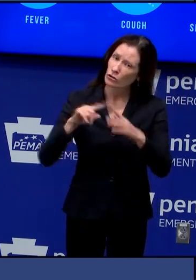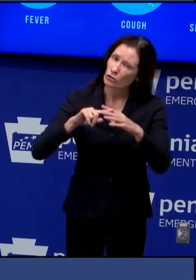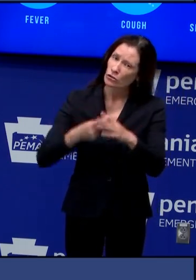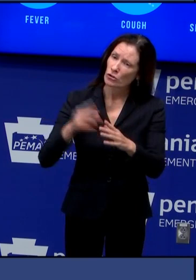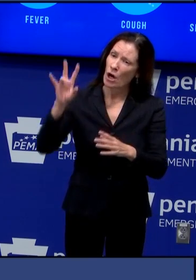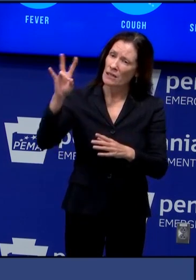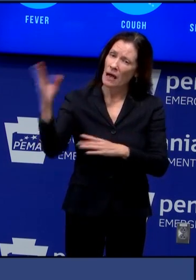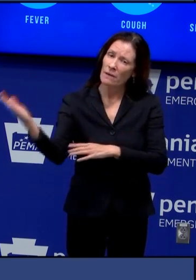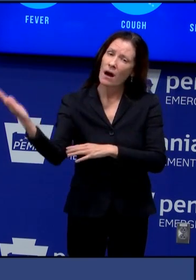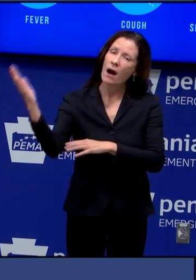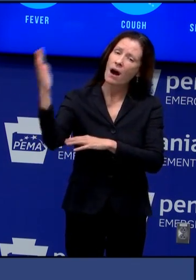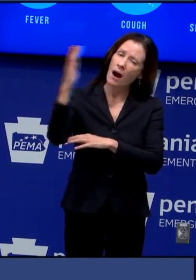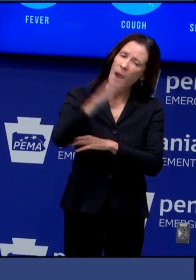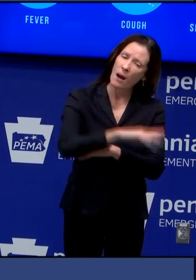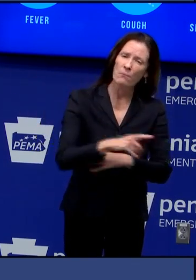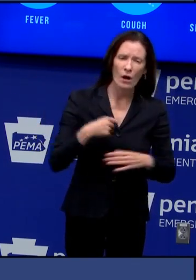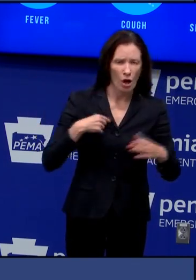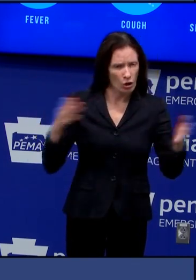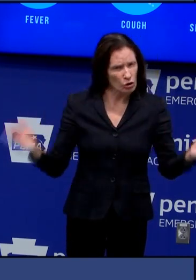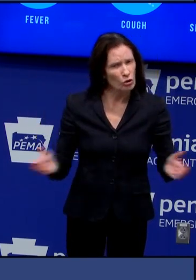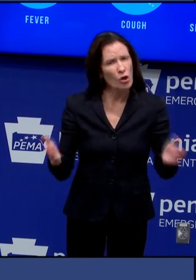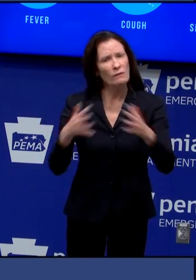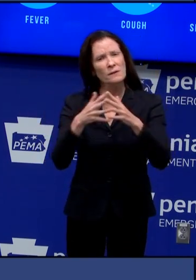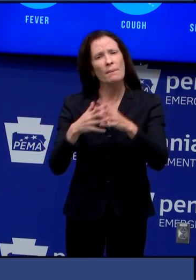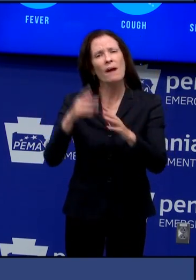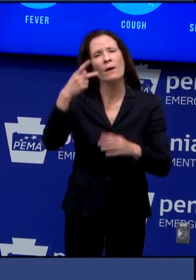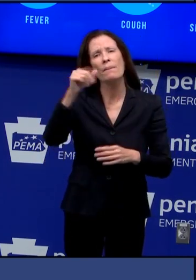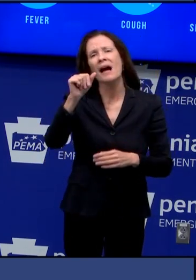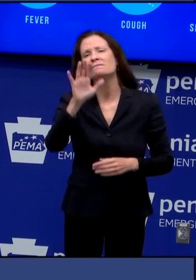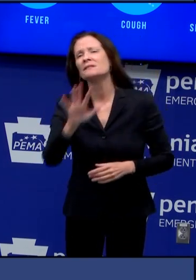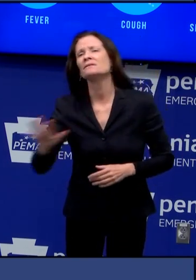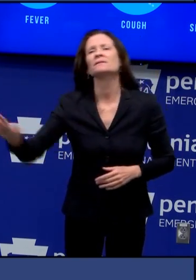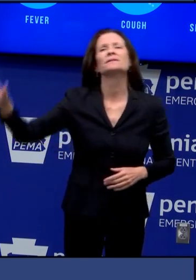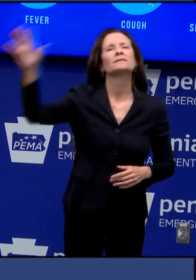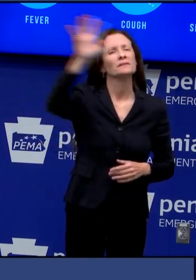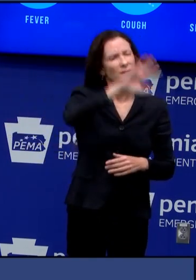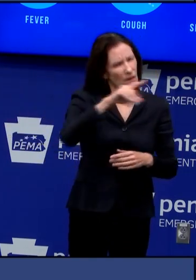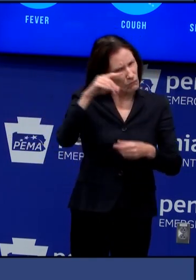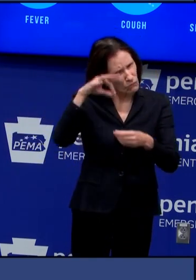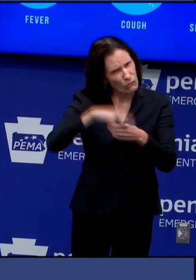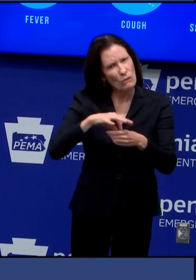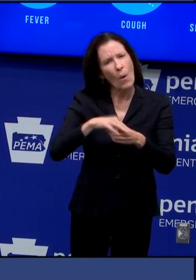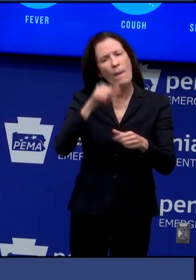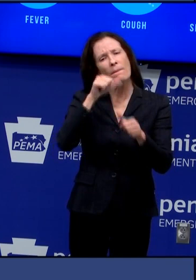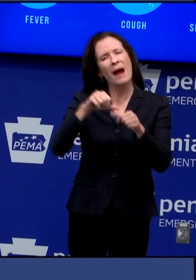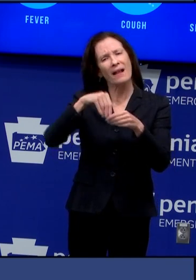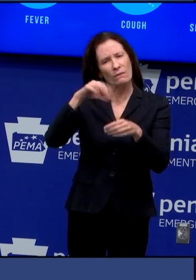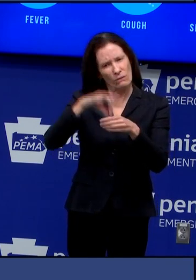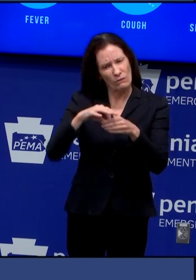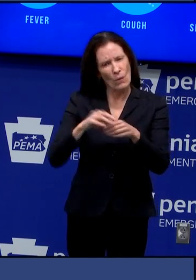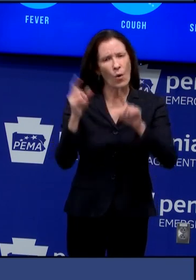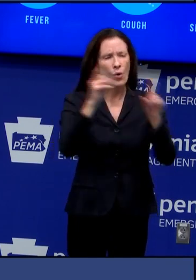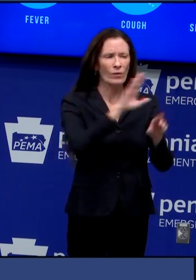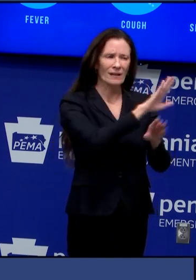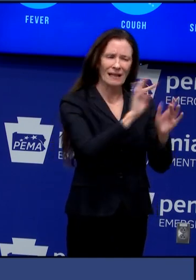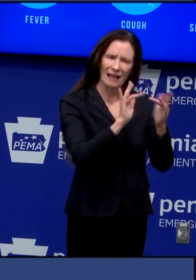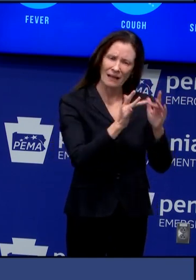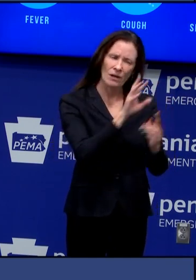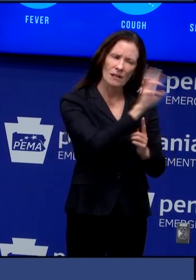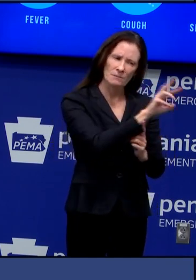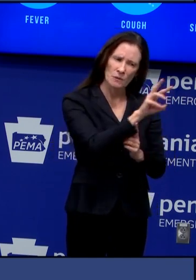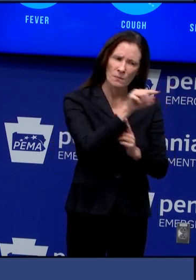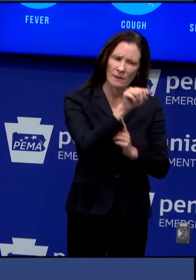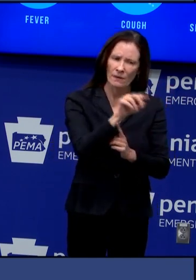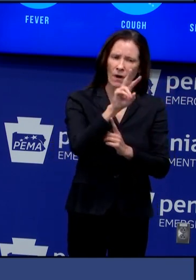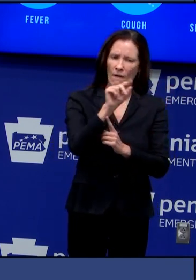people vote by mail votespa.com thank you i have a few other questions for you this one from pa post are voters required to show